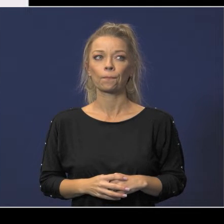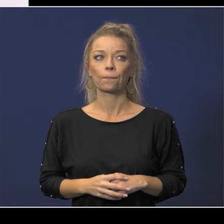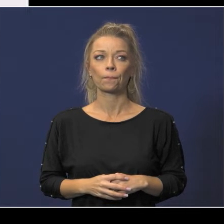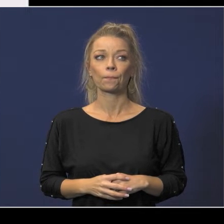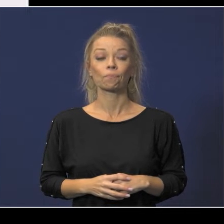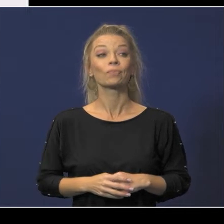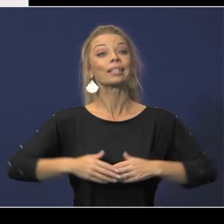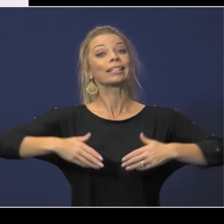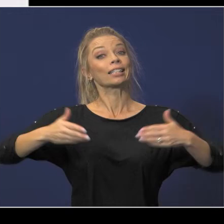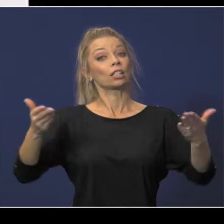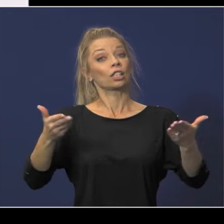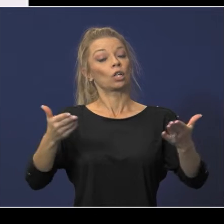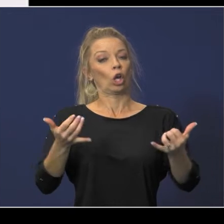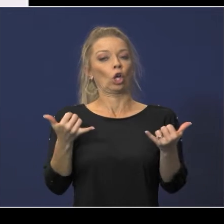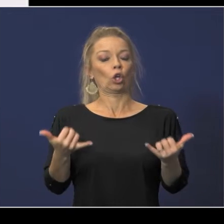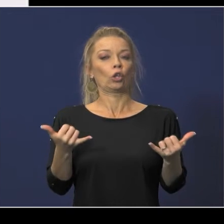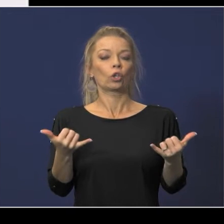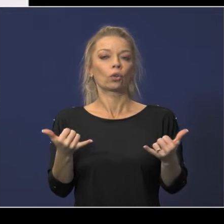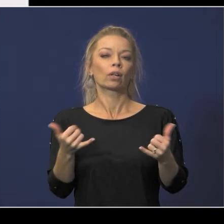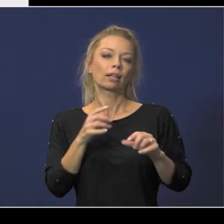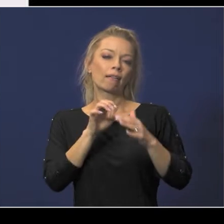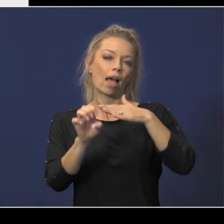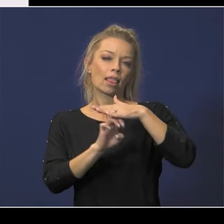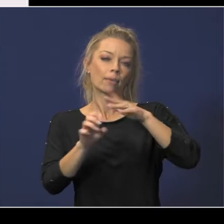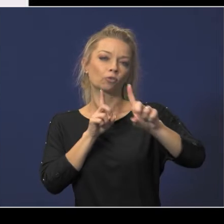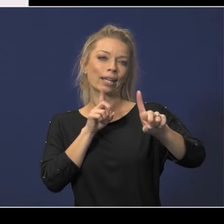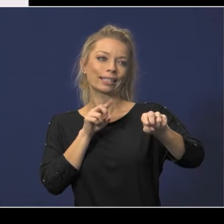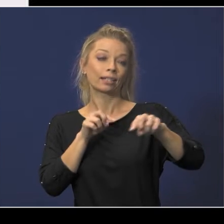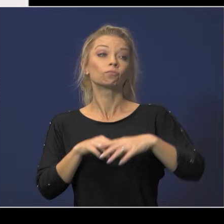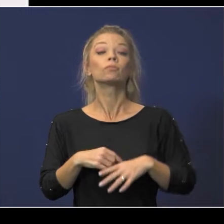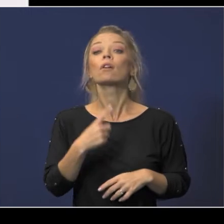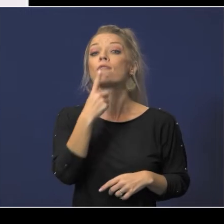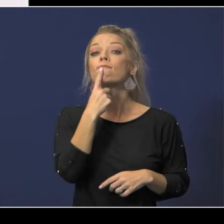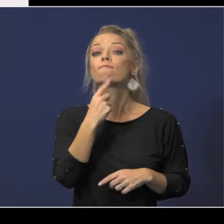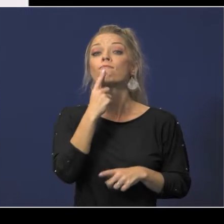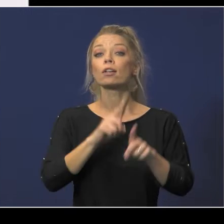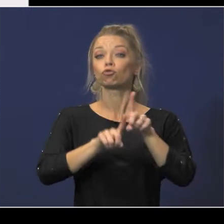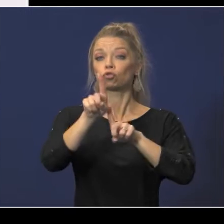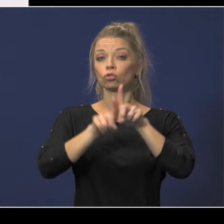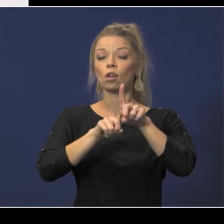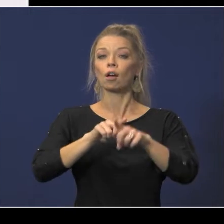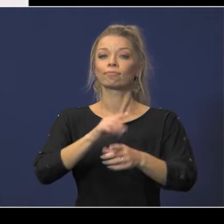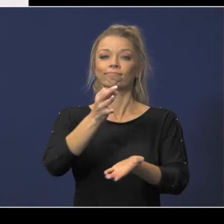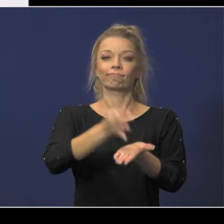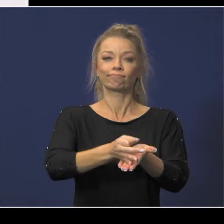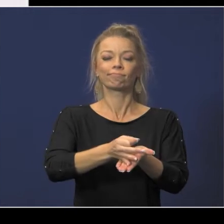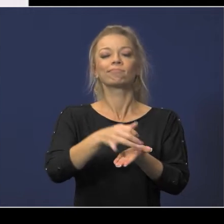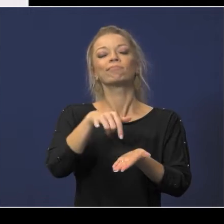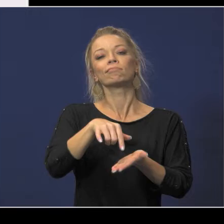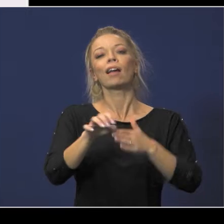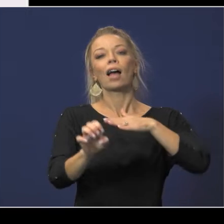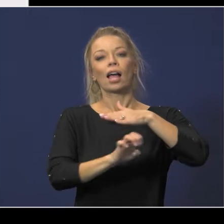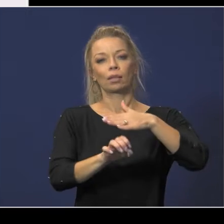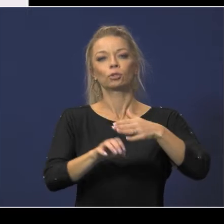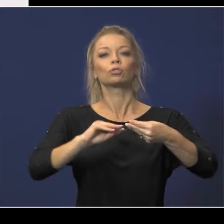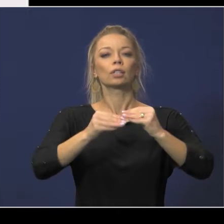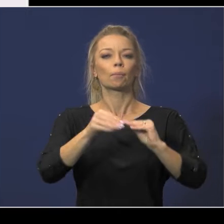here are current elementary attendance zones the red star reflects where elementary 57 is under construction